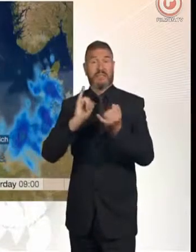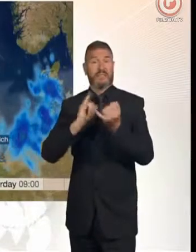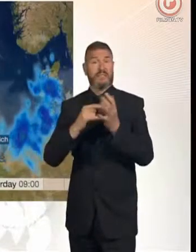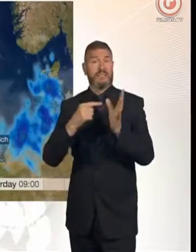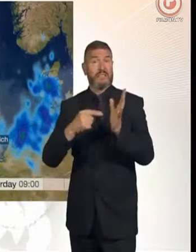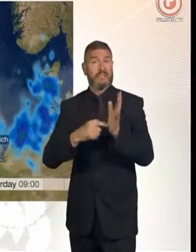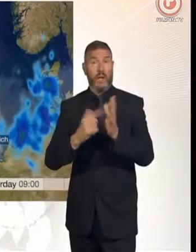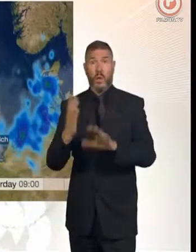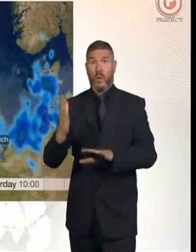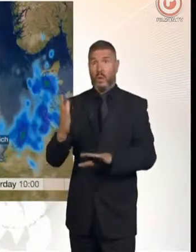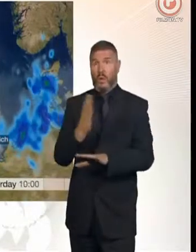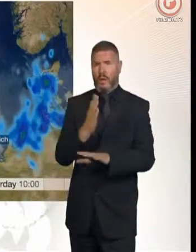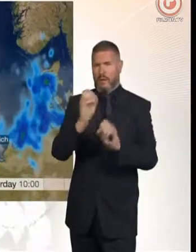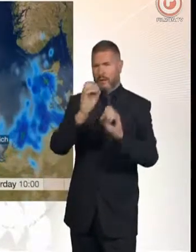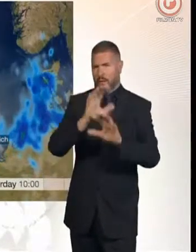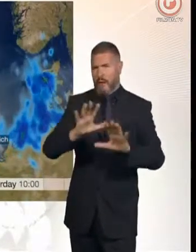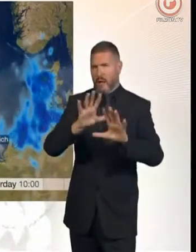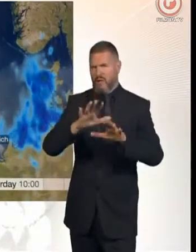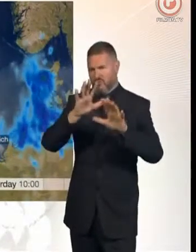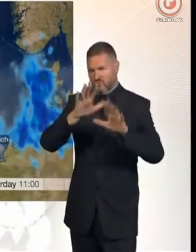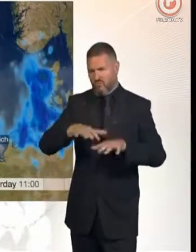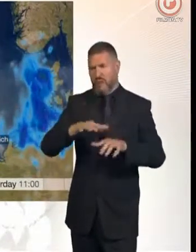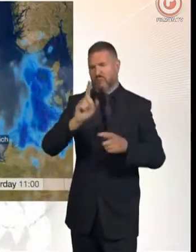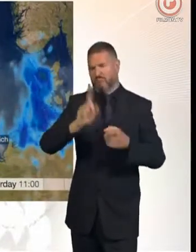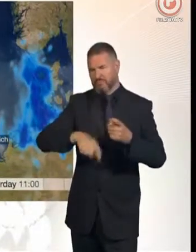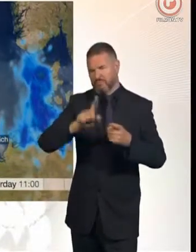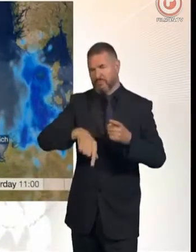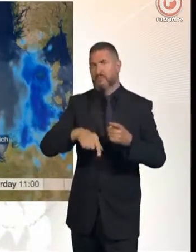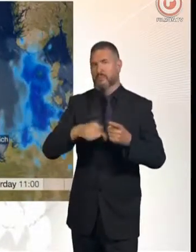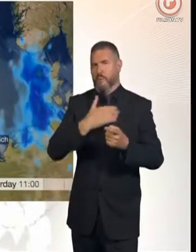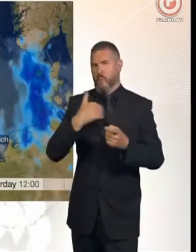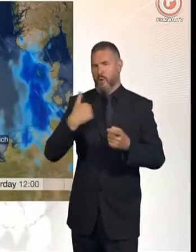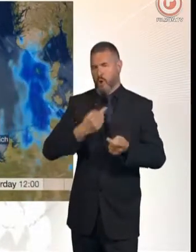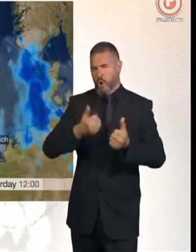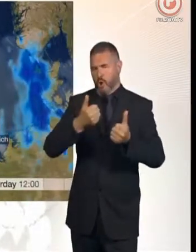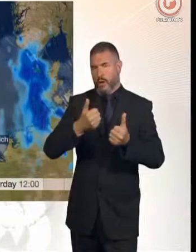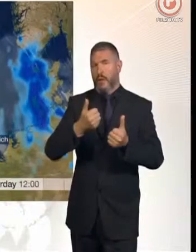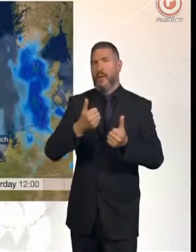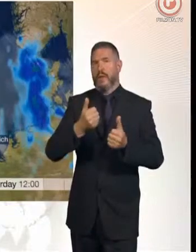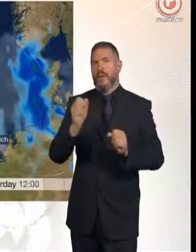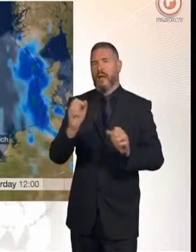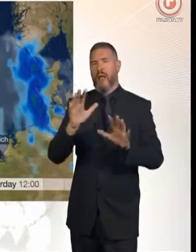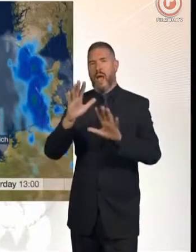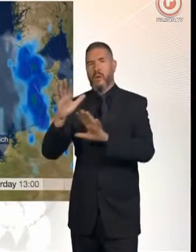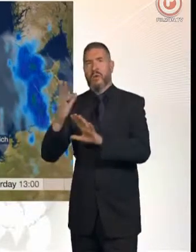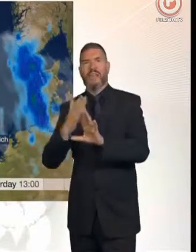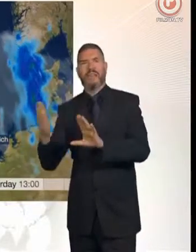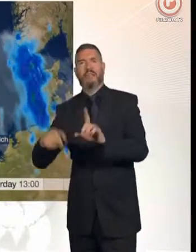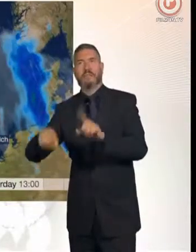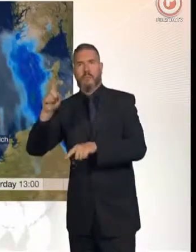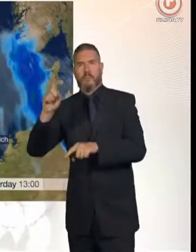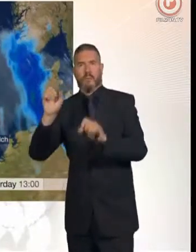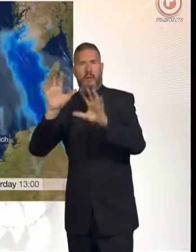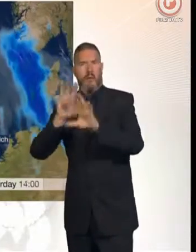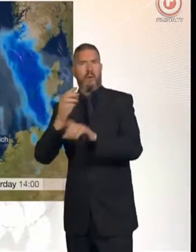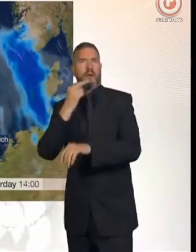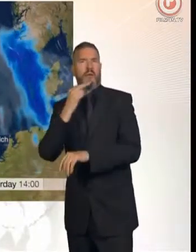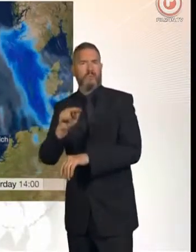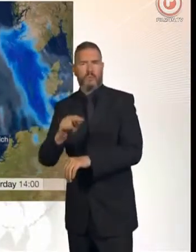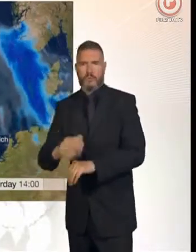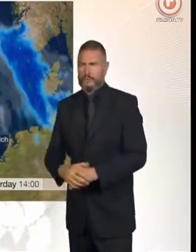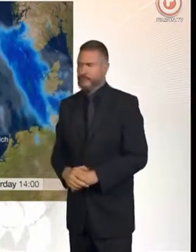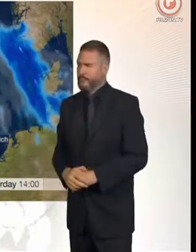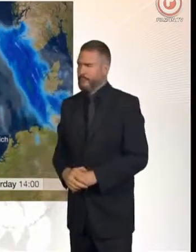will start off cloudy with outbreaks of rain, early morning sunshine eventually will cloud over across many eastern half of the UK,